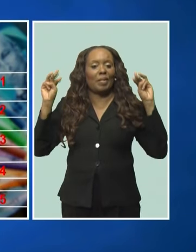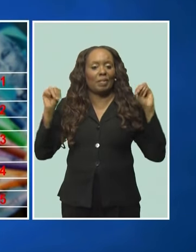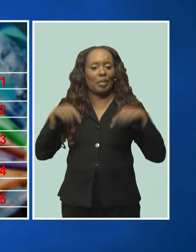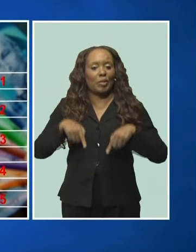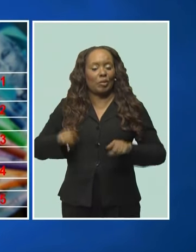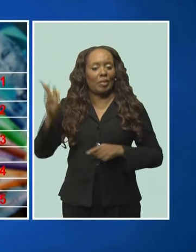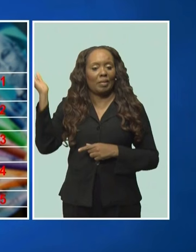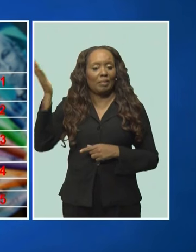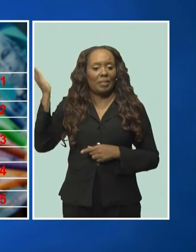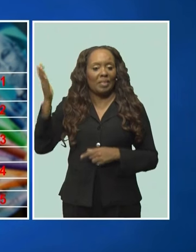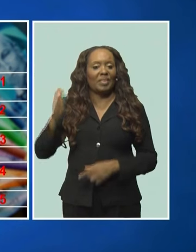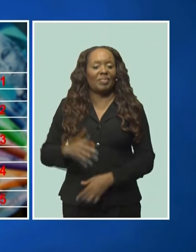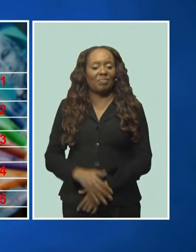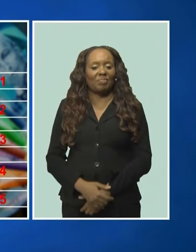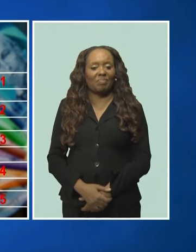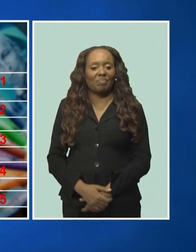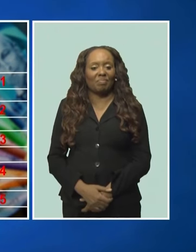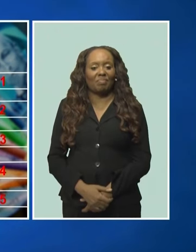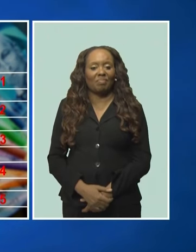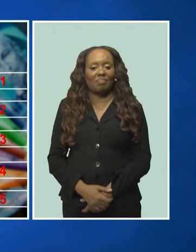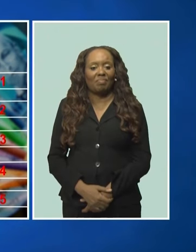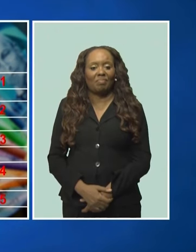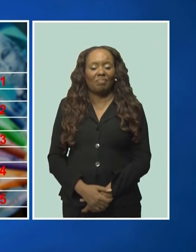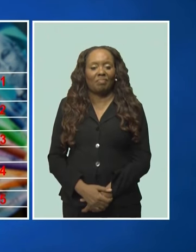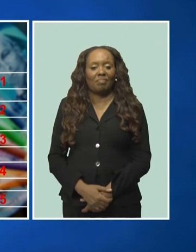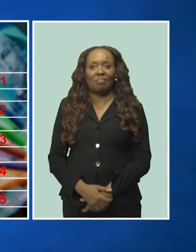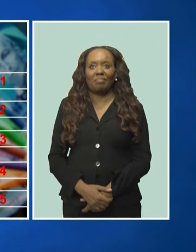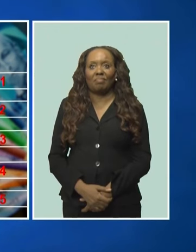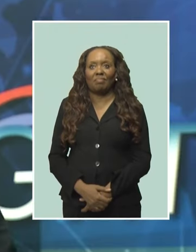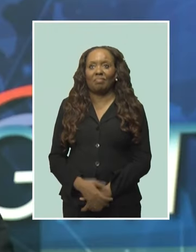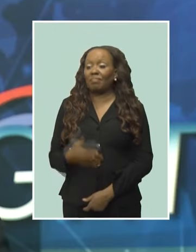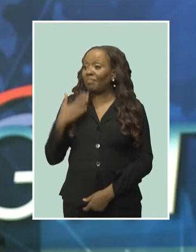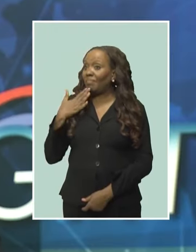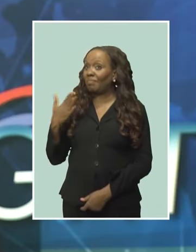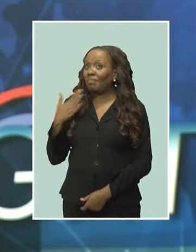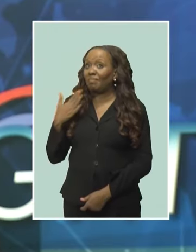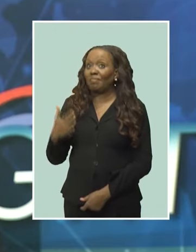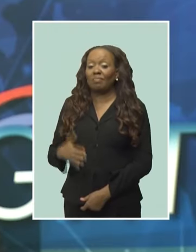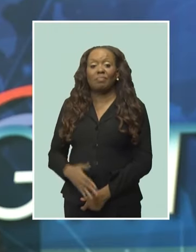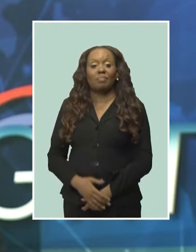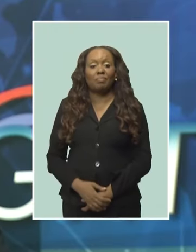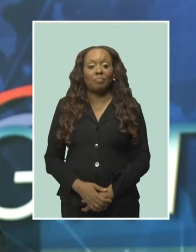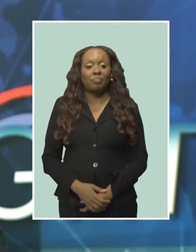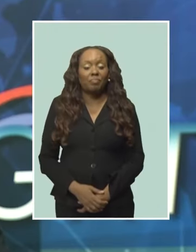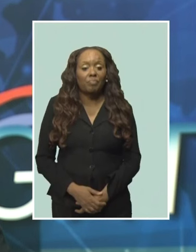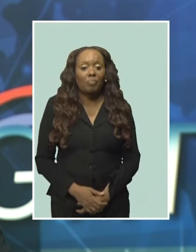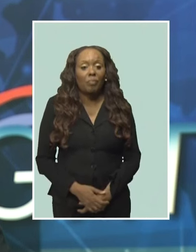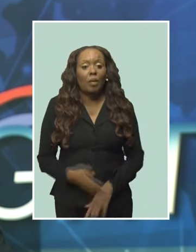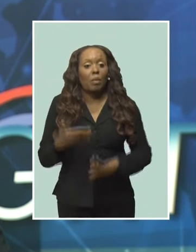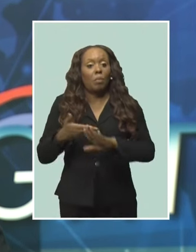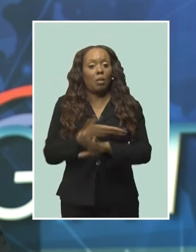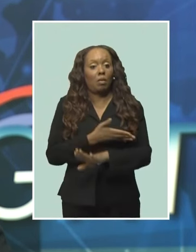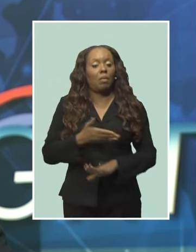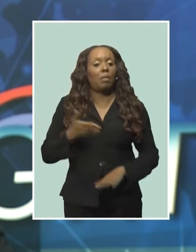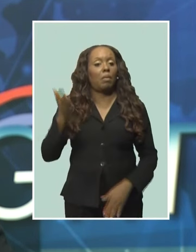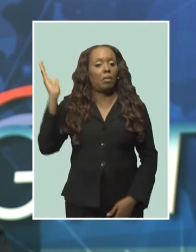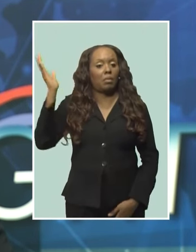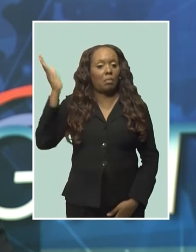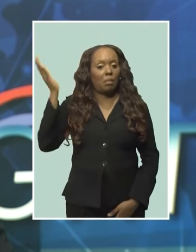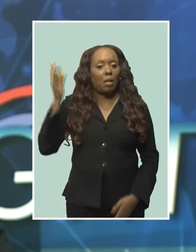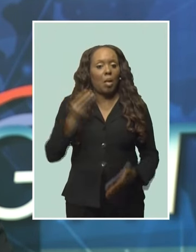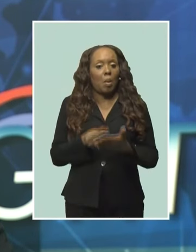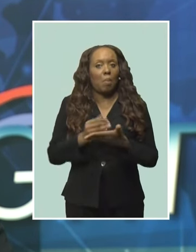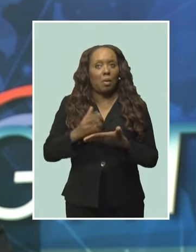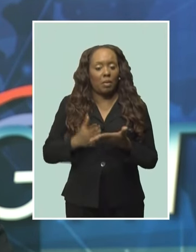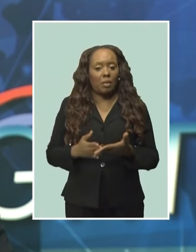during her budget presentation. Thank you so much, Sharika. Well, prior to the delivery of the budget, supporters gathered outside